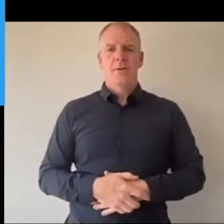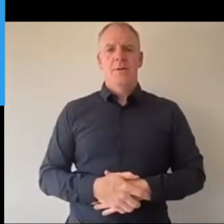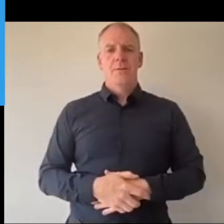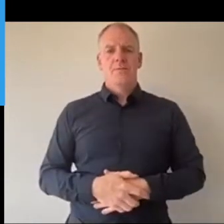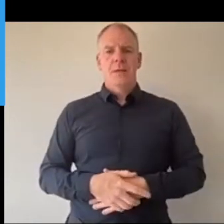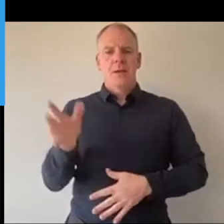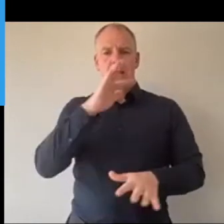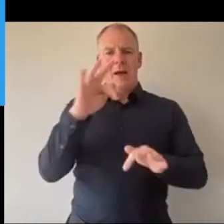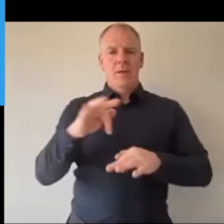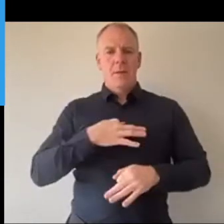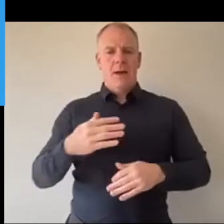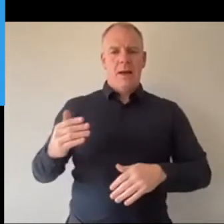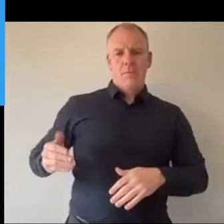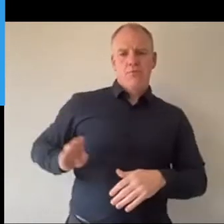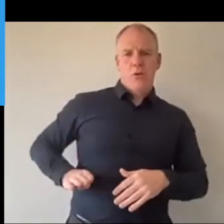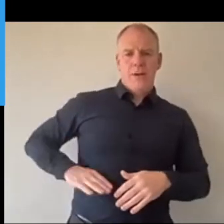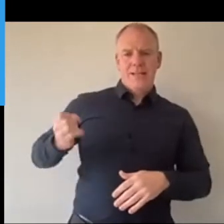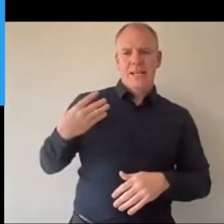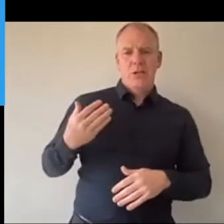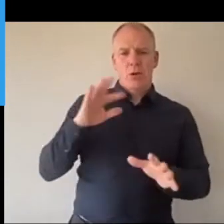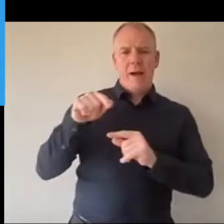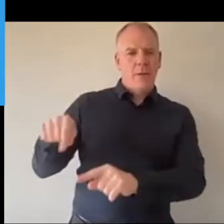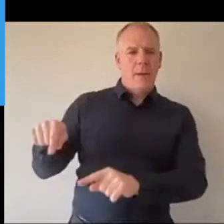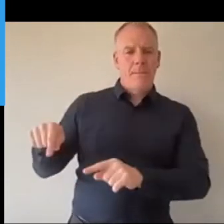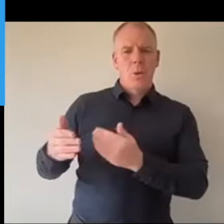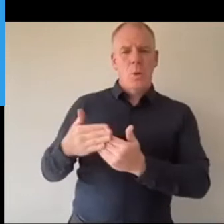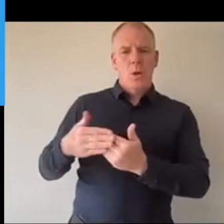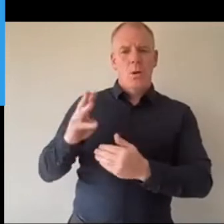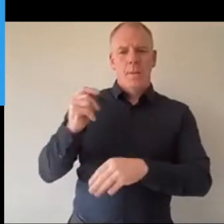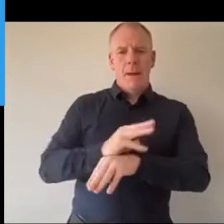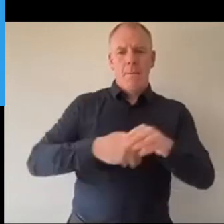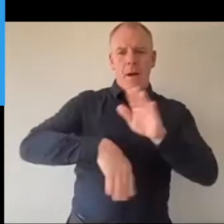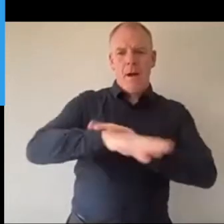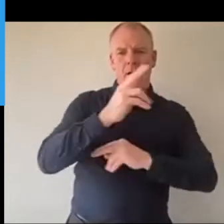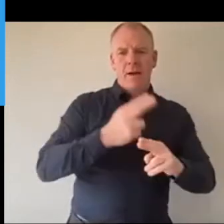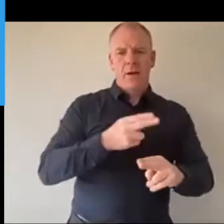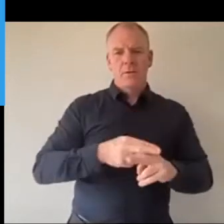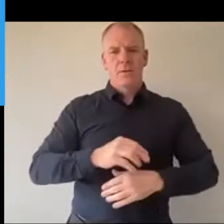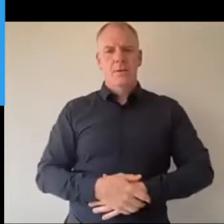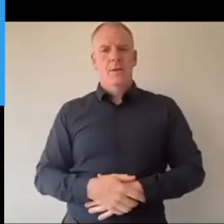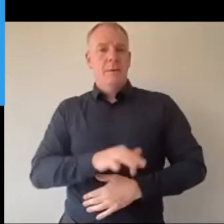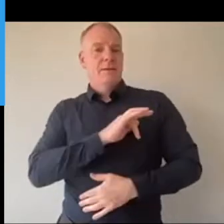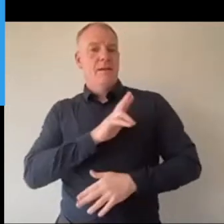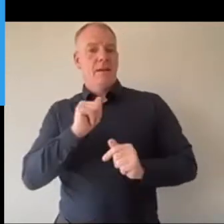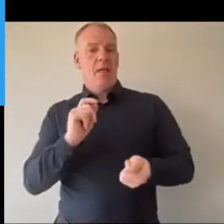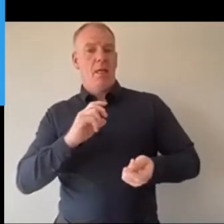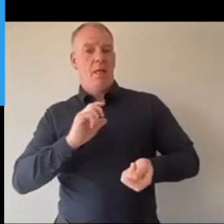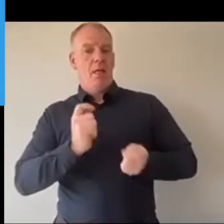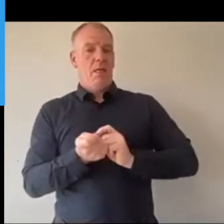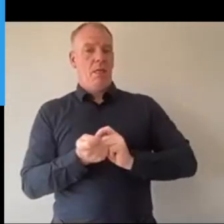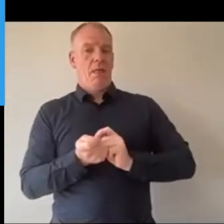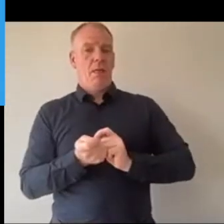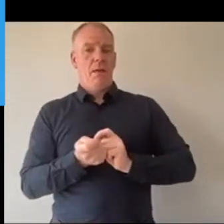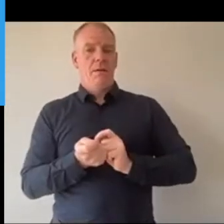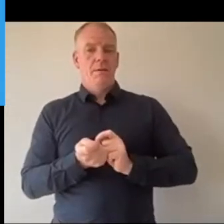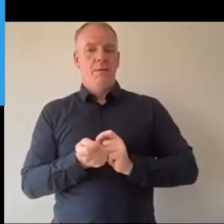adapt to harder situations better. Like, I know how to cope with things. I know how to,